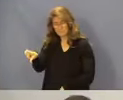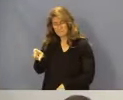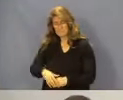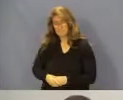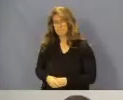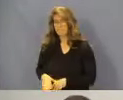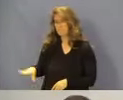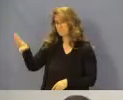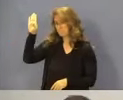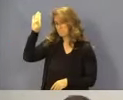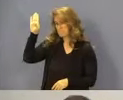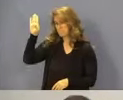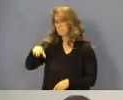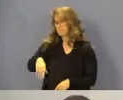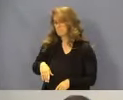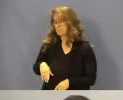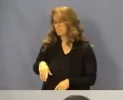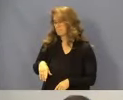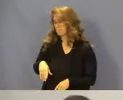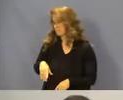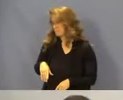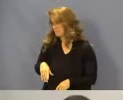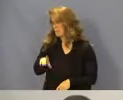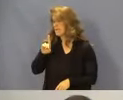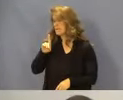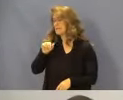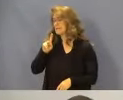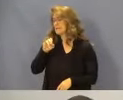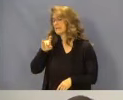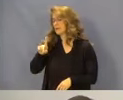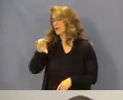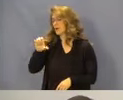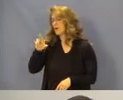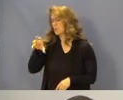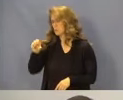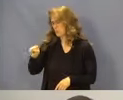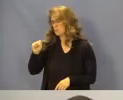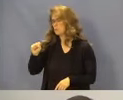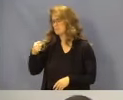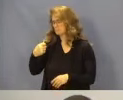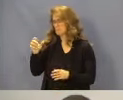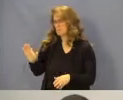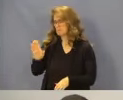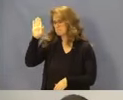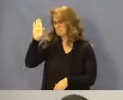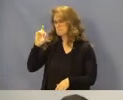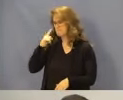Motion for approval, David Cruz. David Cruz made the motion for approval. Is there a second?